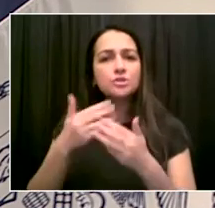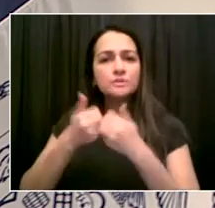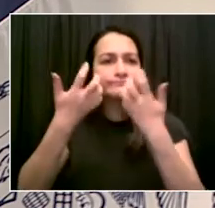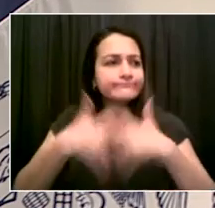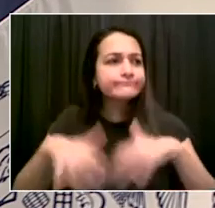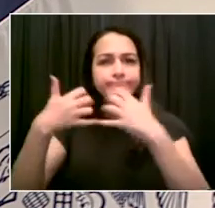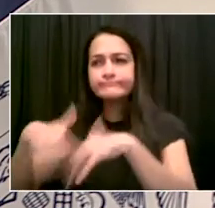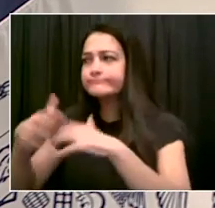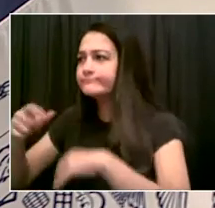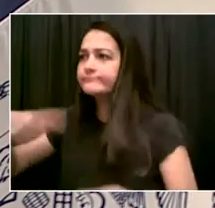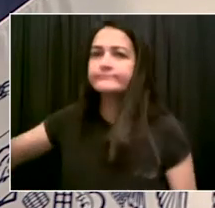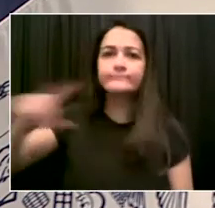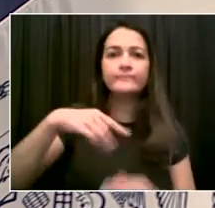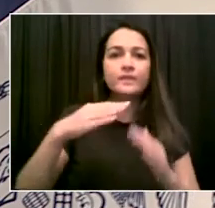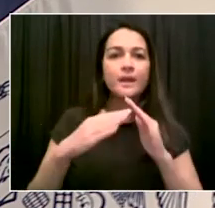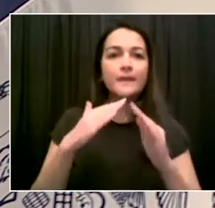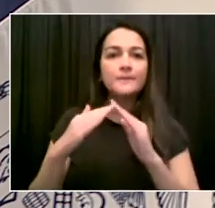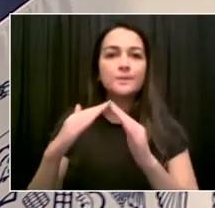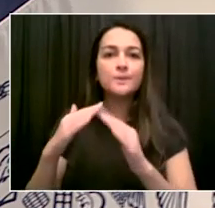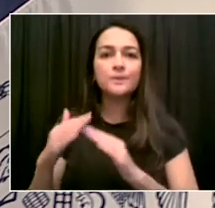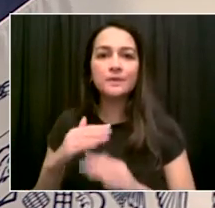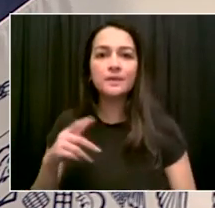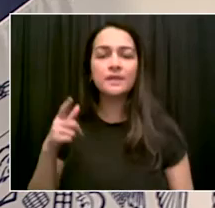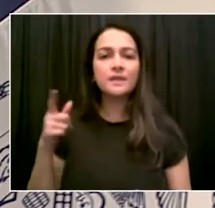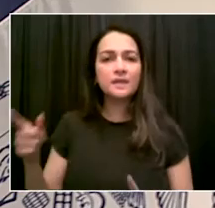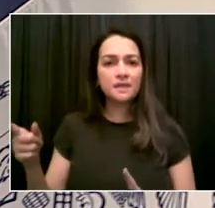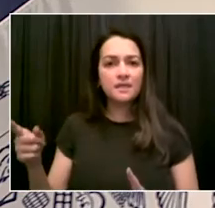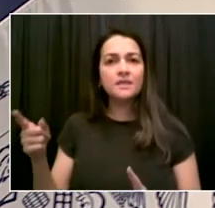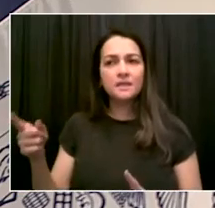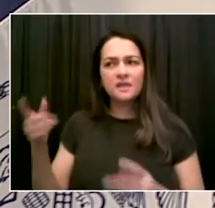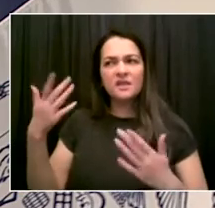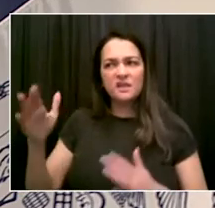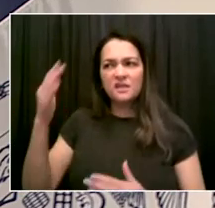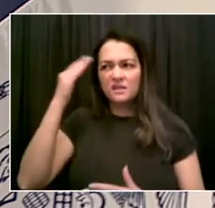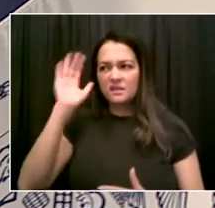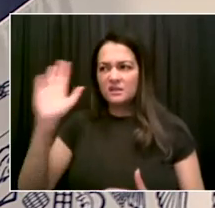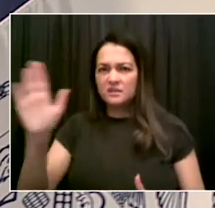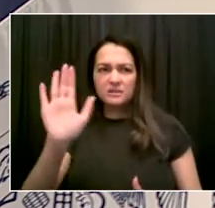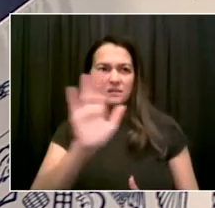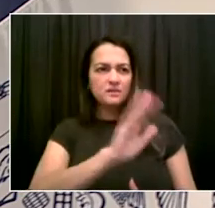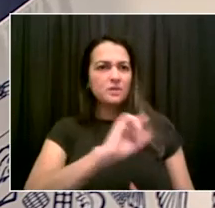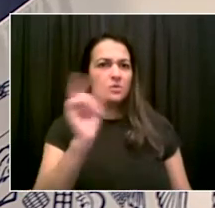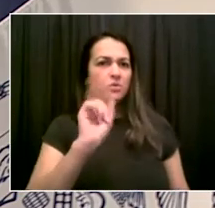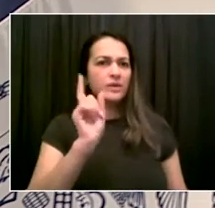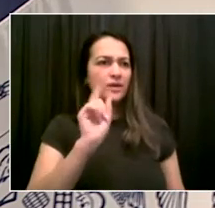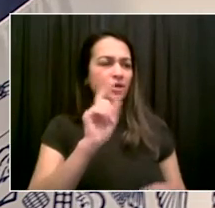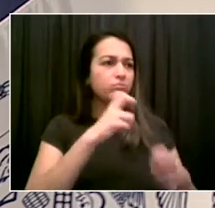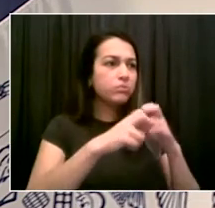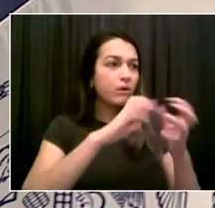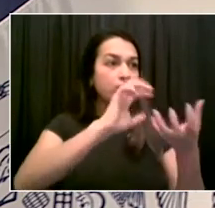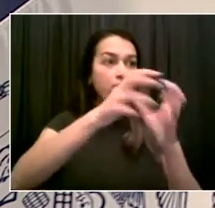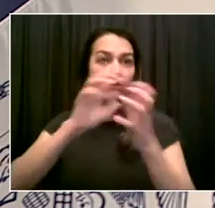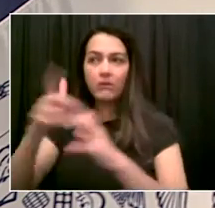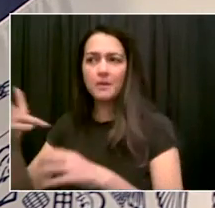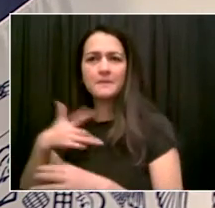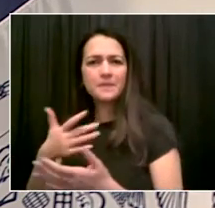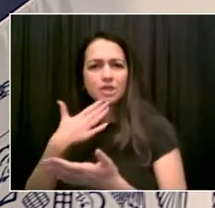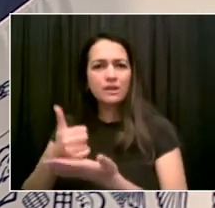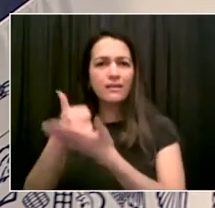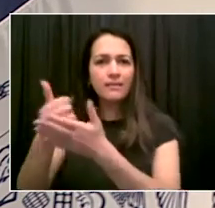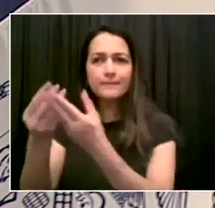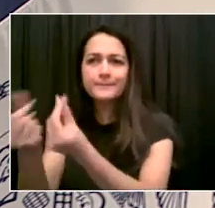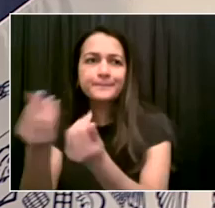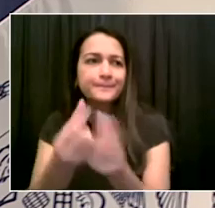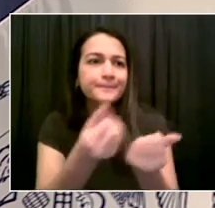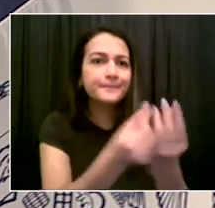how important it is to maximize vaccination at this moment. My pleasure to represent, from Queens, State Senator James Sanders, Jr.